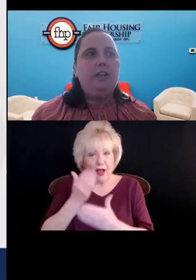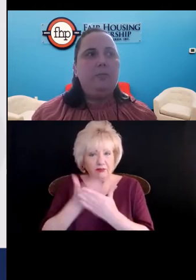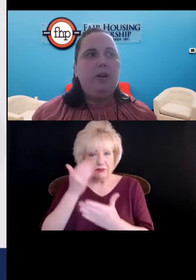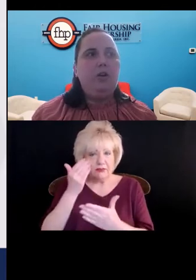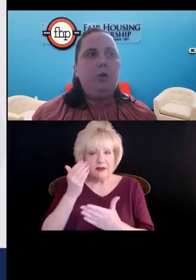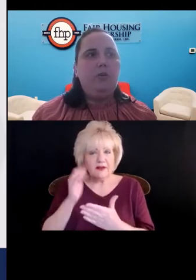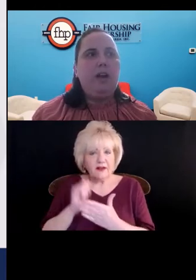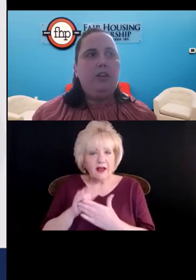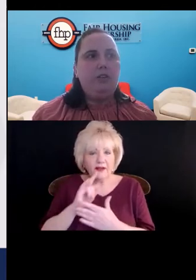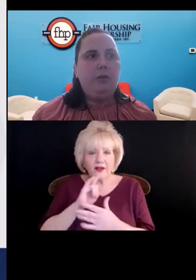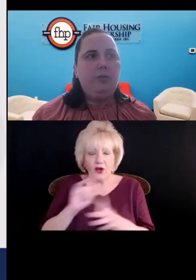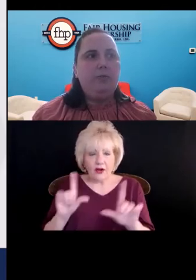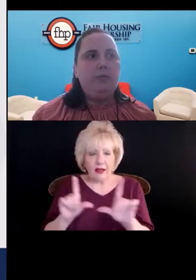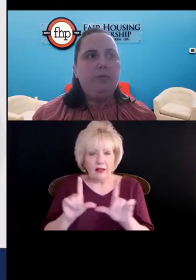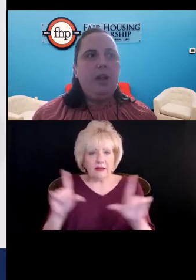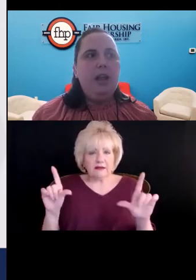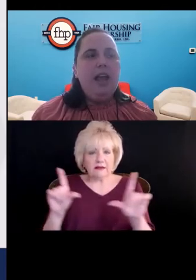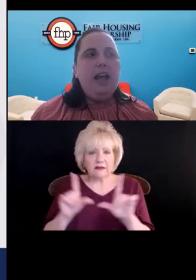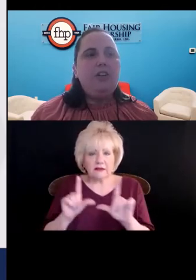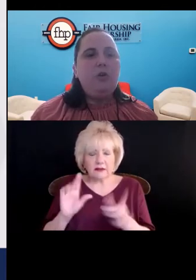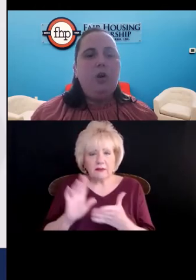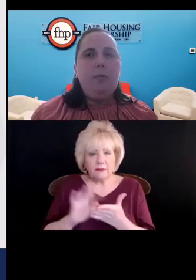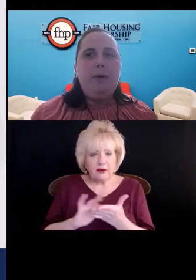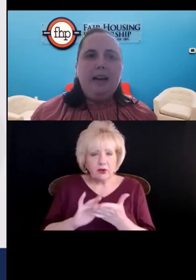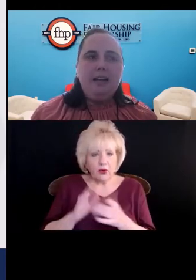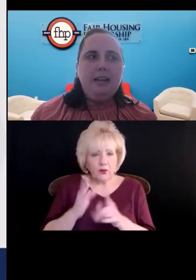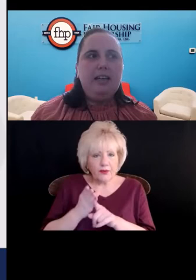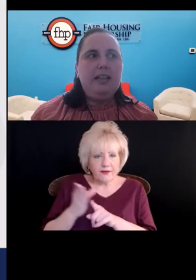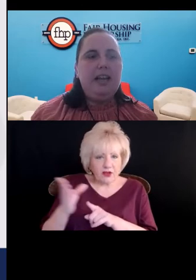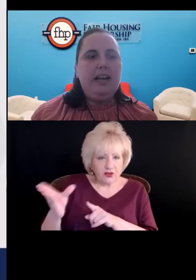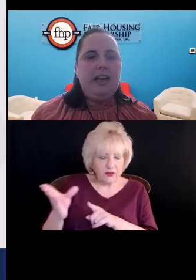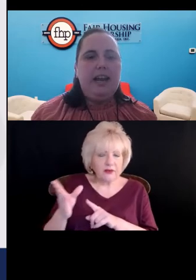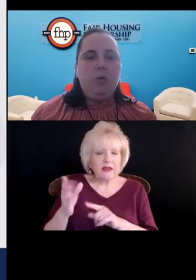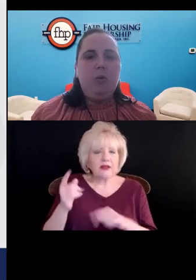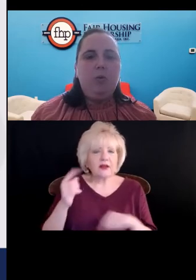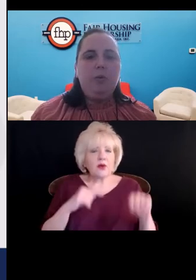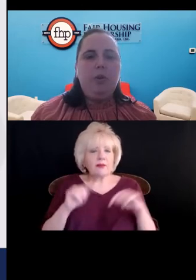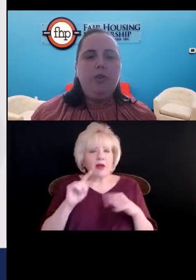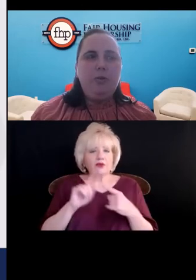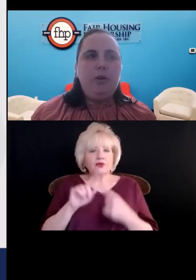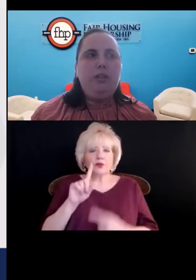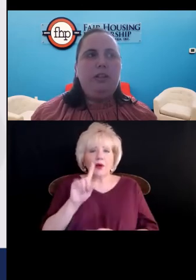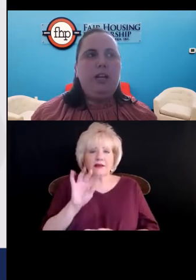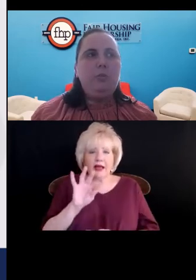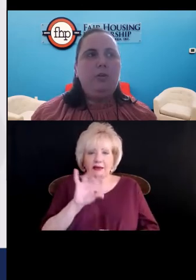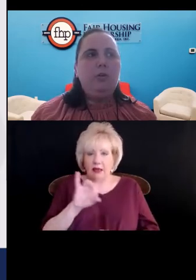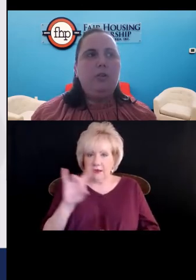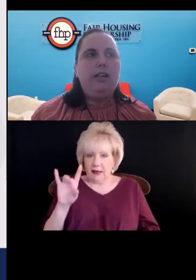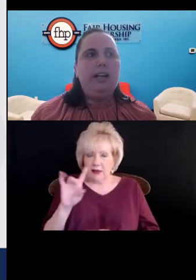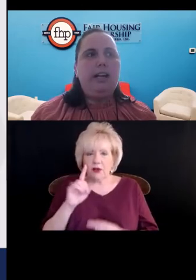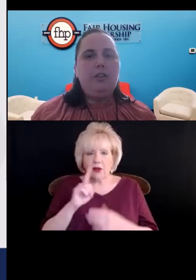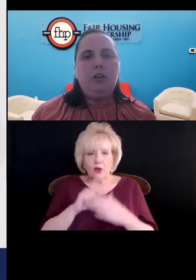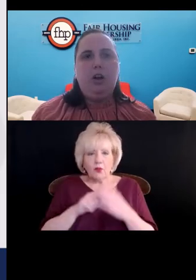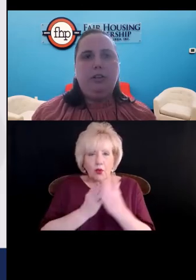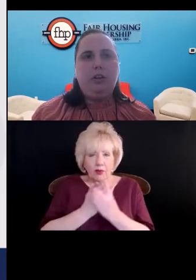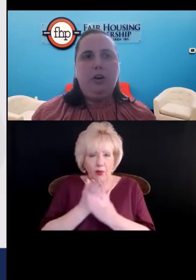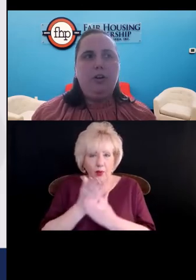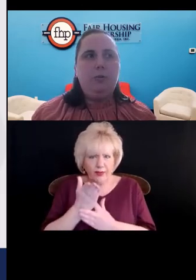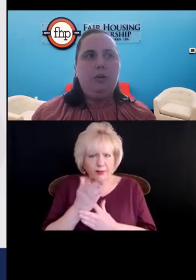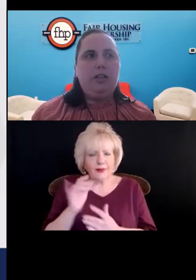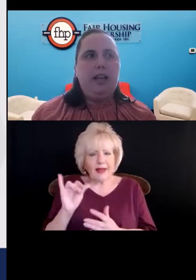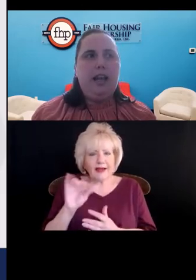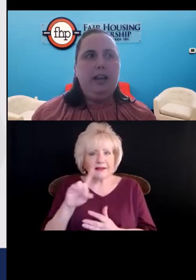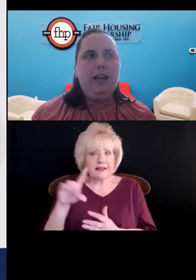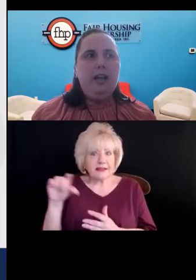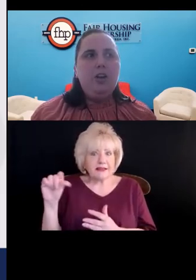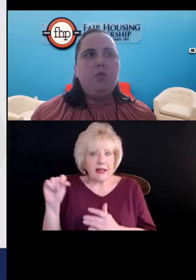a licensed medical professional. And so go back to 1988 and what we went through as a disabled community to get the laws that are